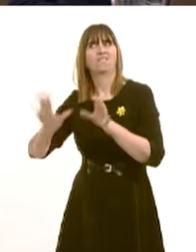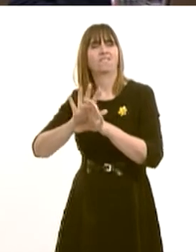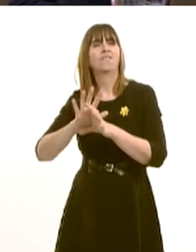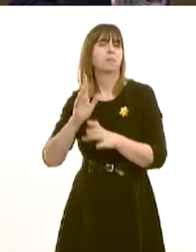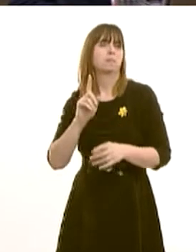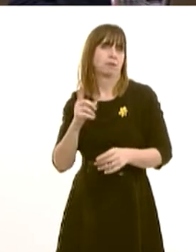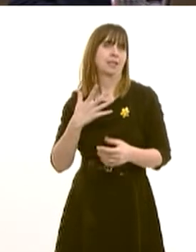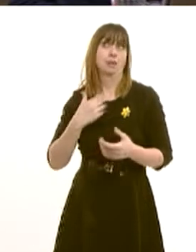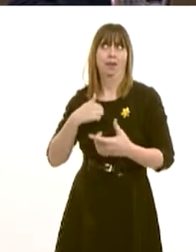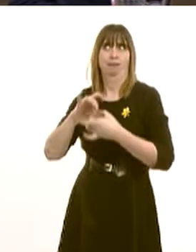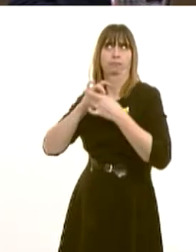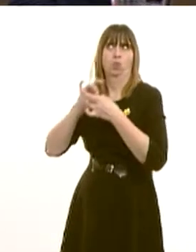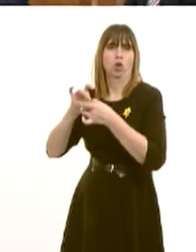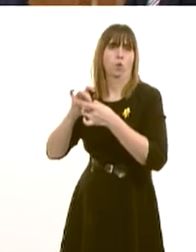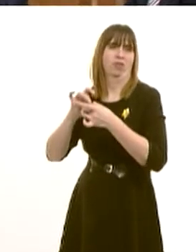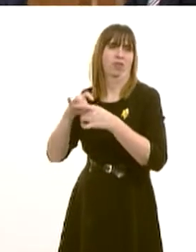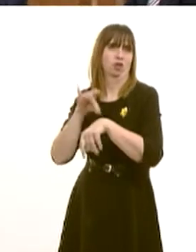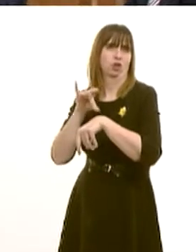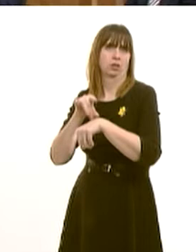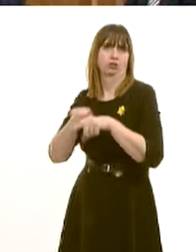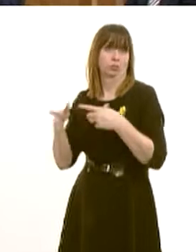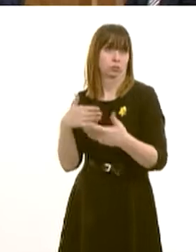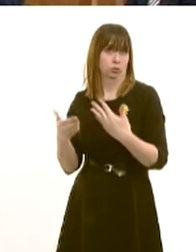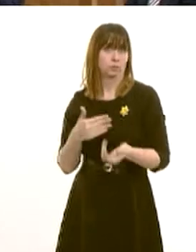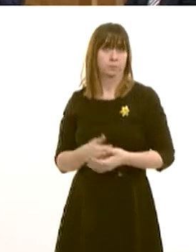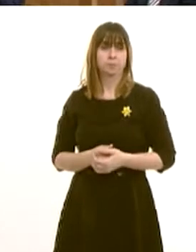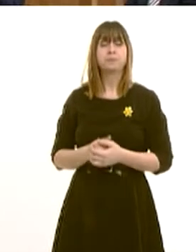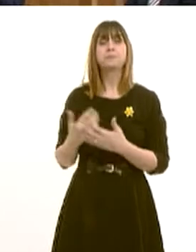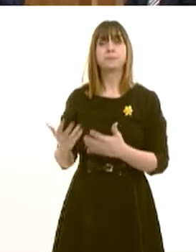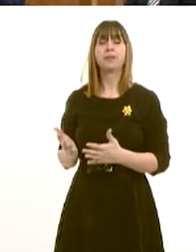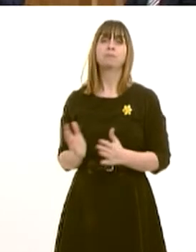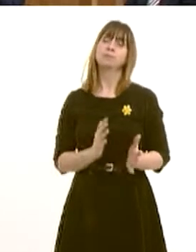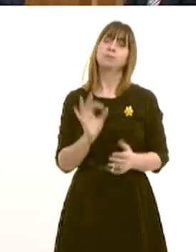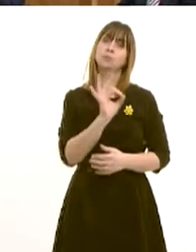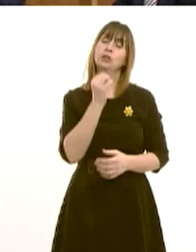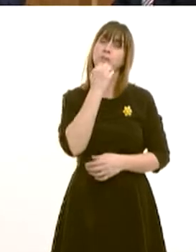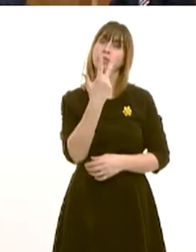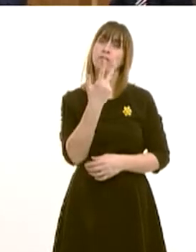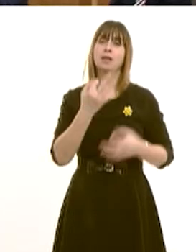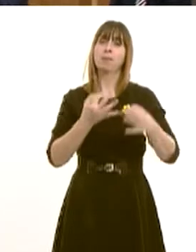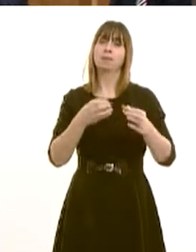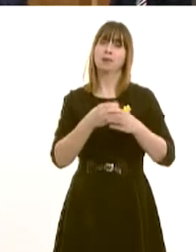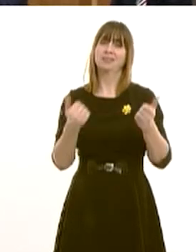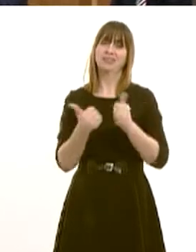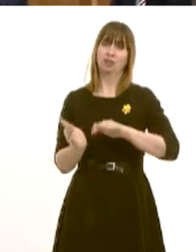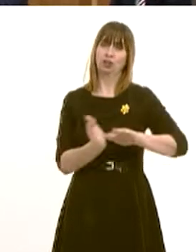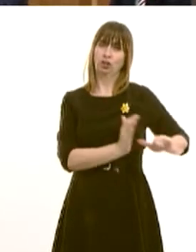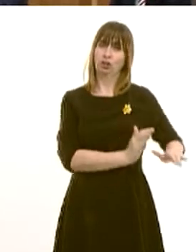look with the profession to address. We now move back to questions on the paper, and question three is Julie Morgan. Thank you very much, President of the What